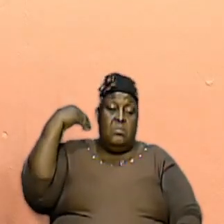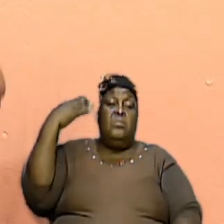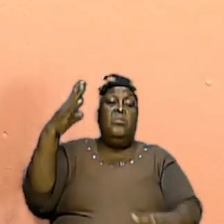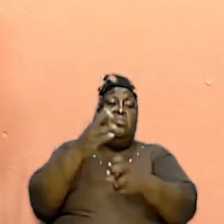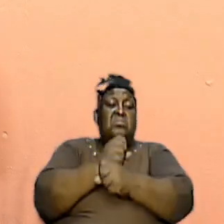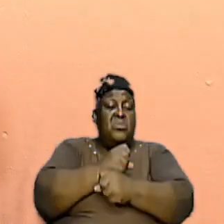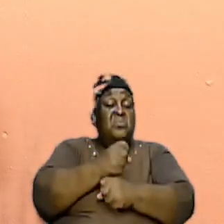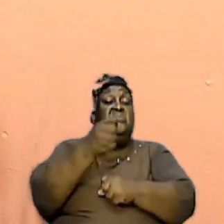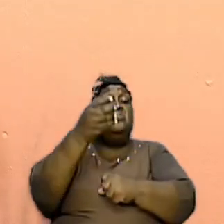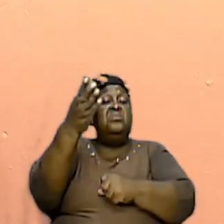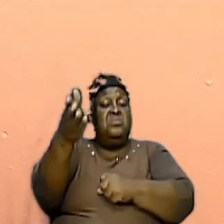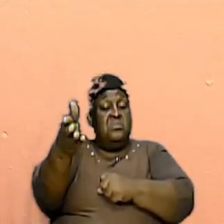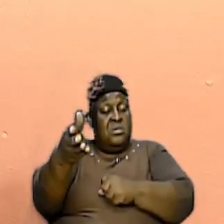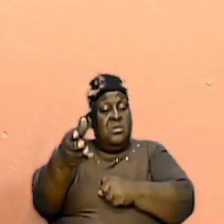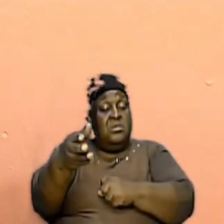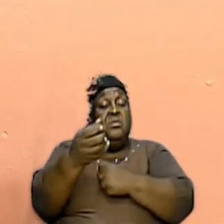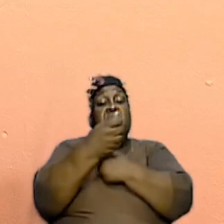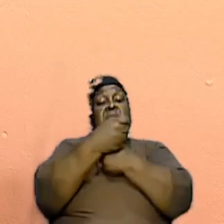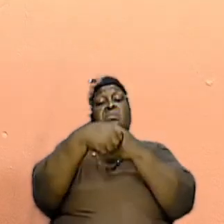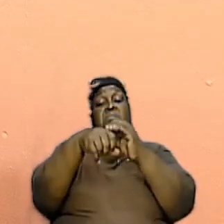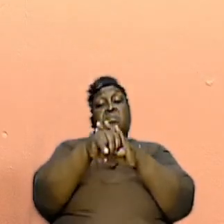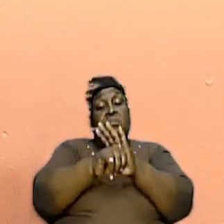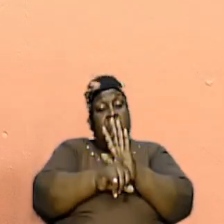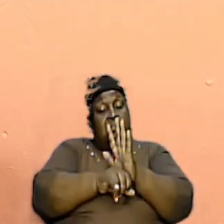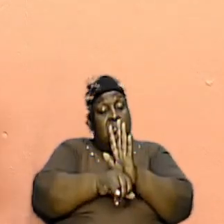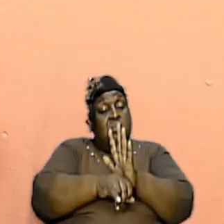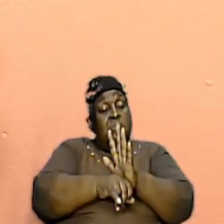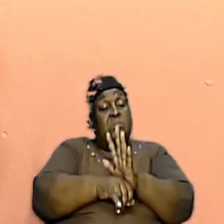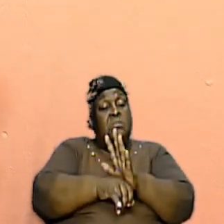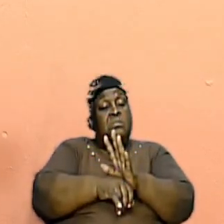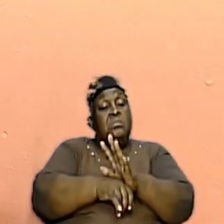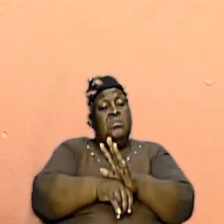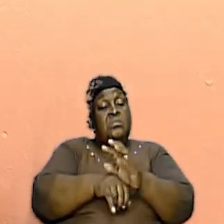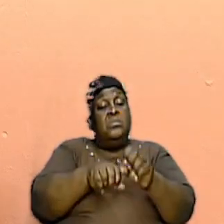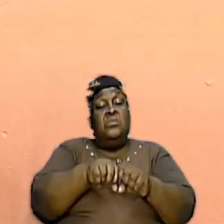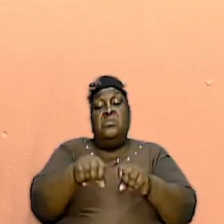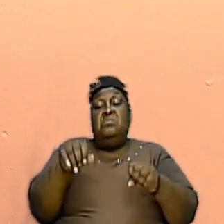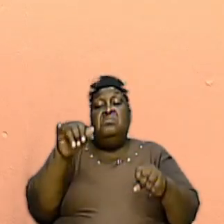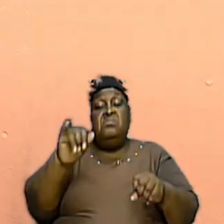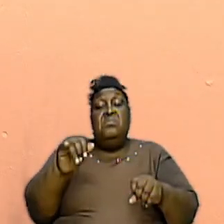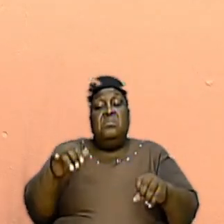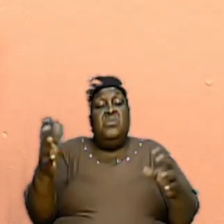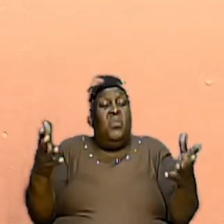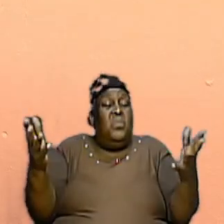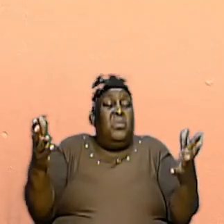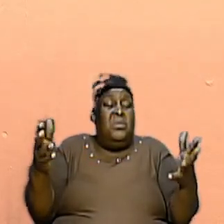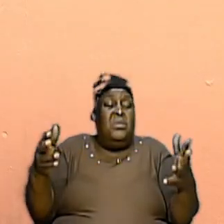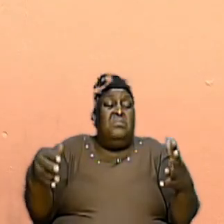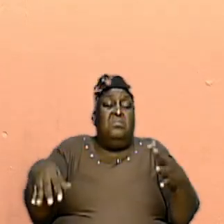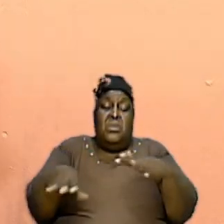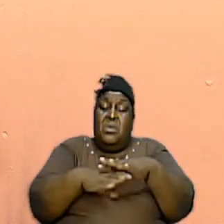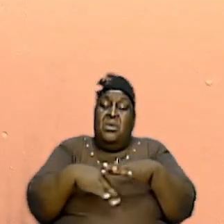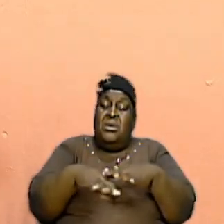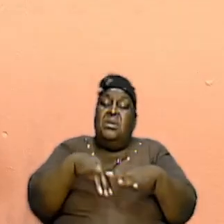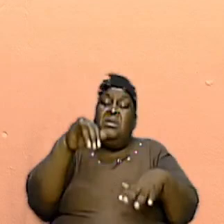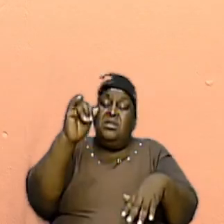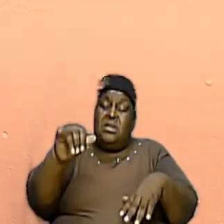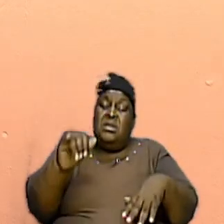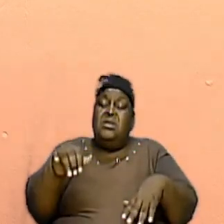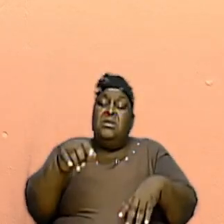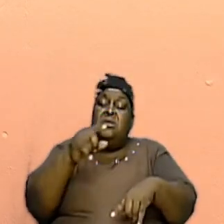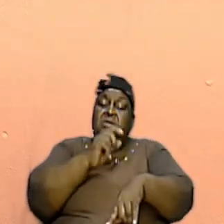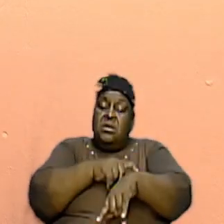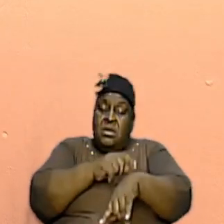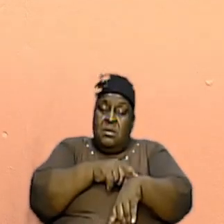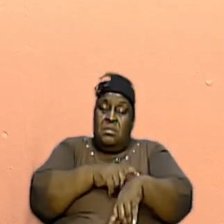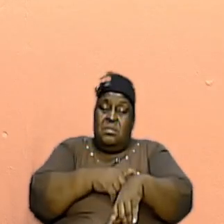their salvation. For that's what it was under that dispensation, under that period